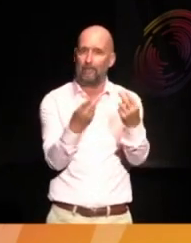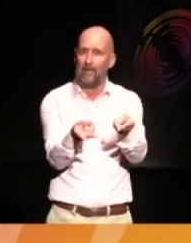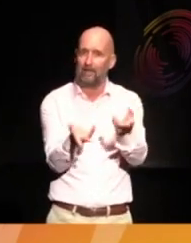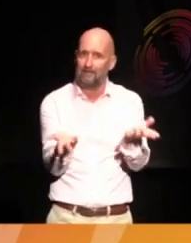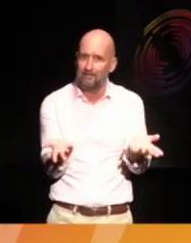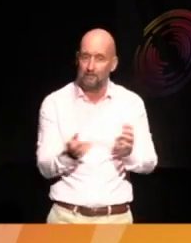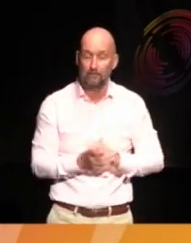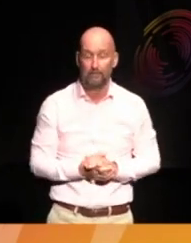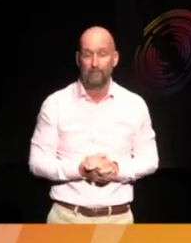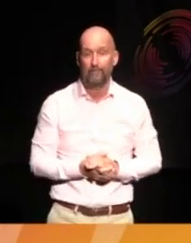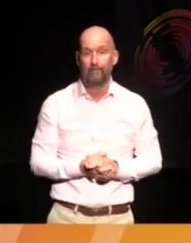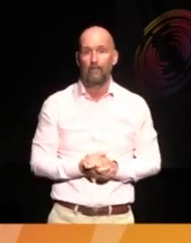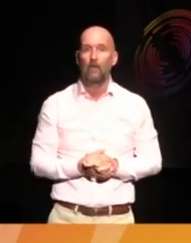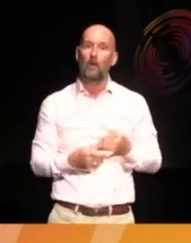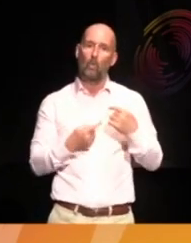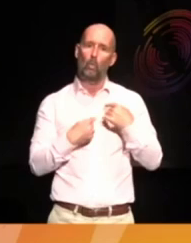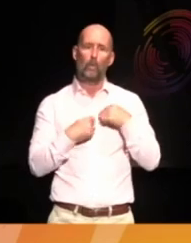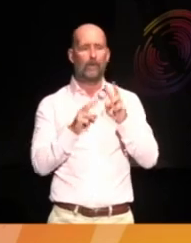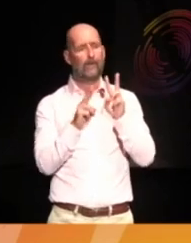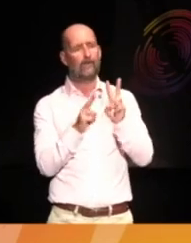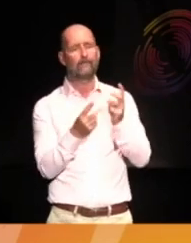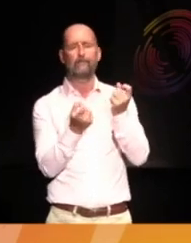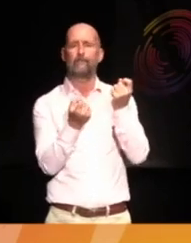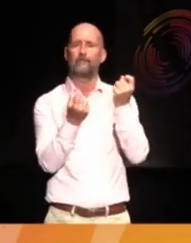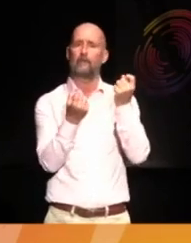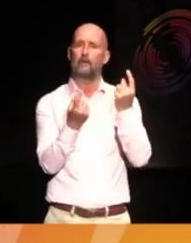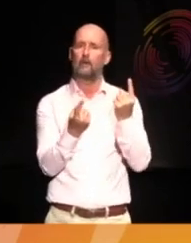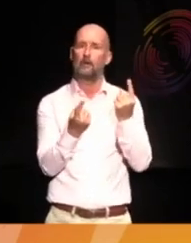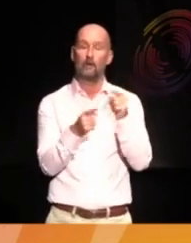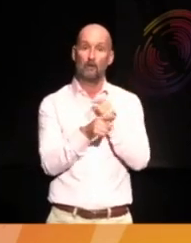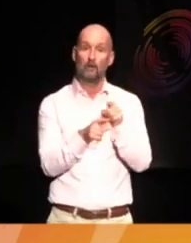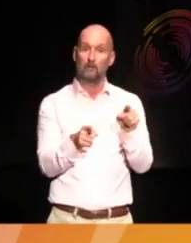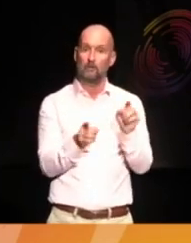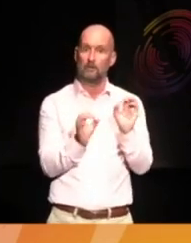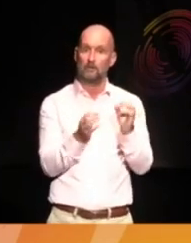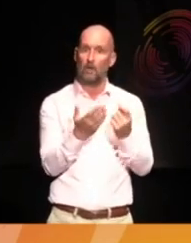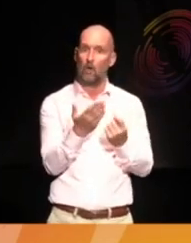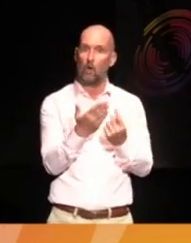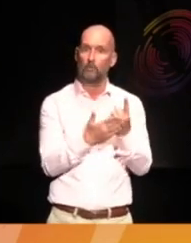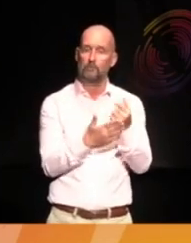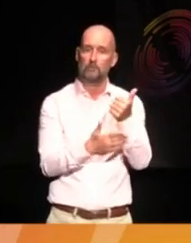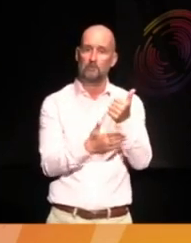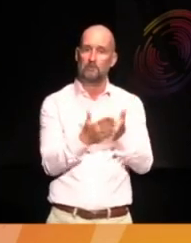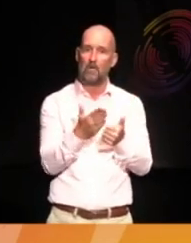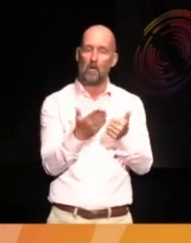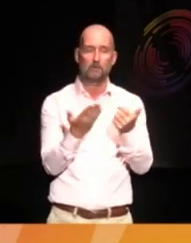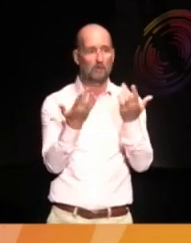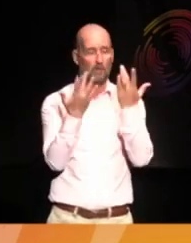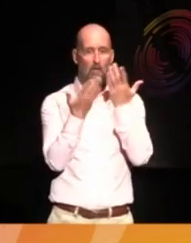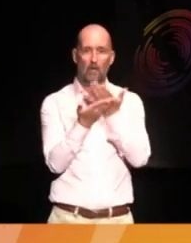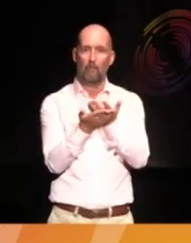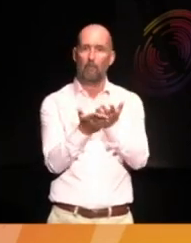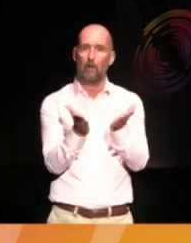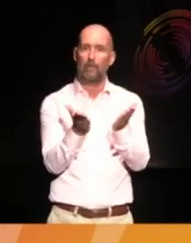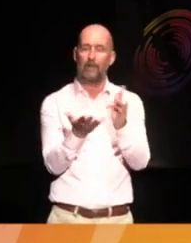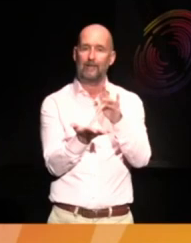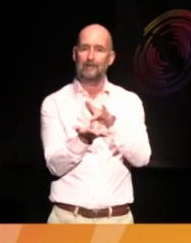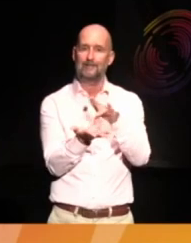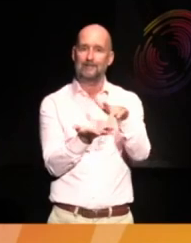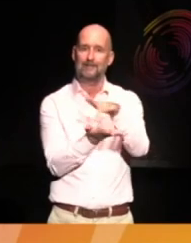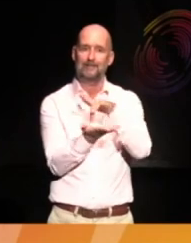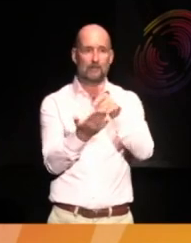the thing that we've really observed with this is this is an opportunity to open up a public and citywide